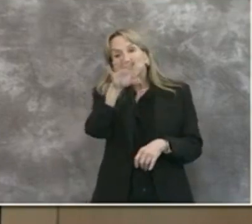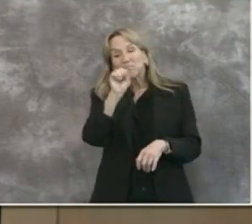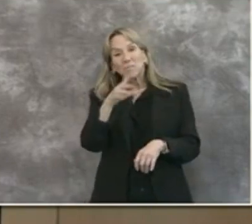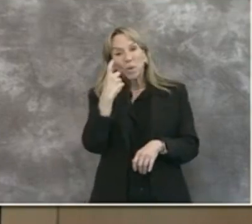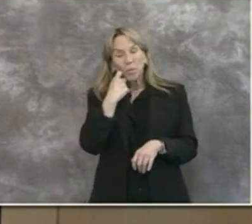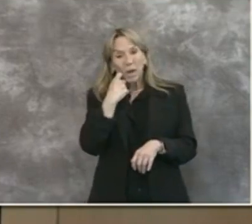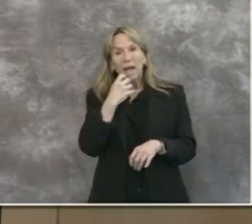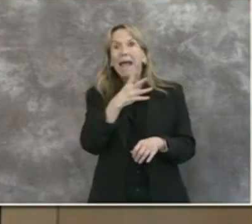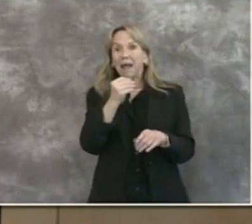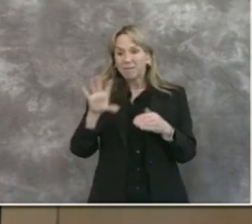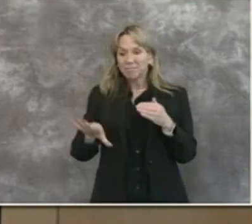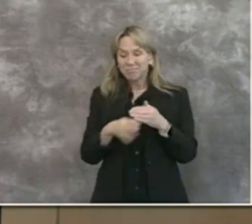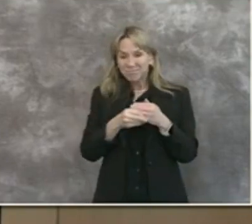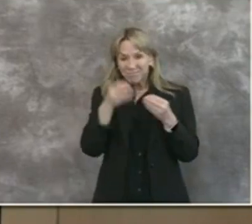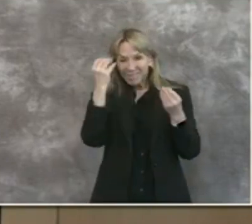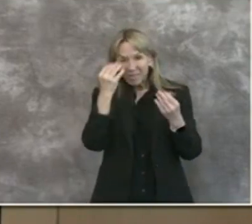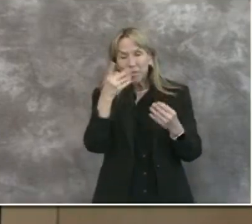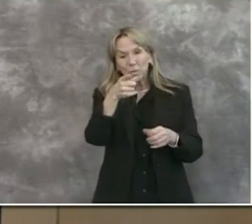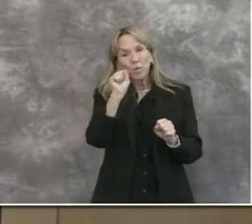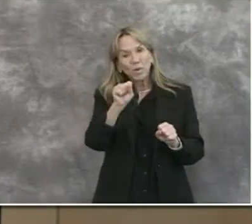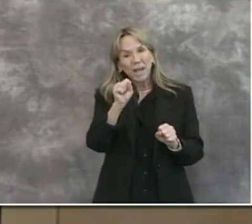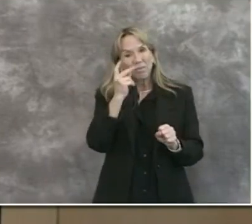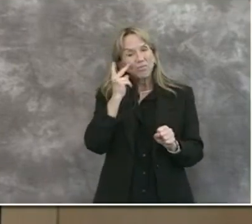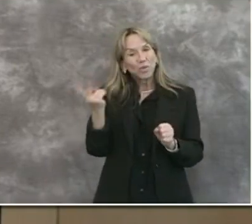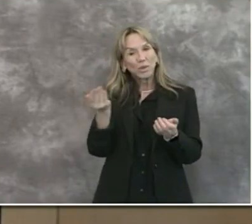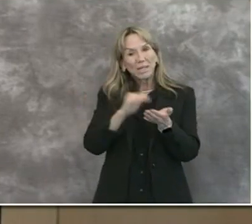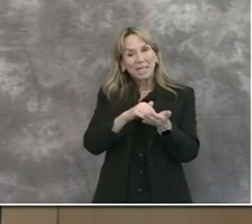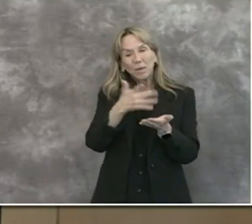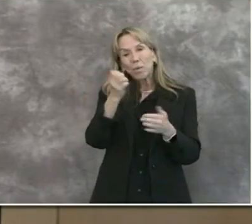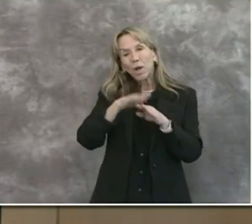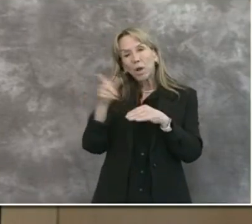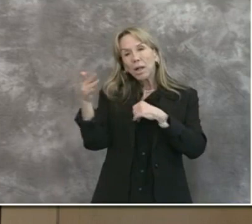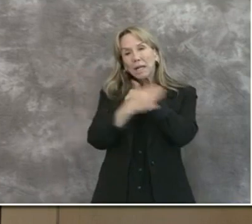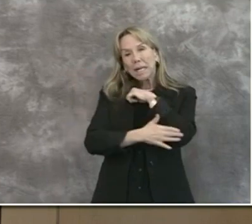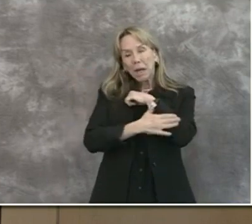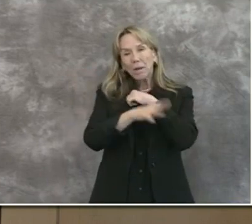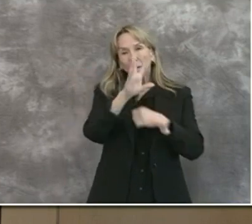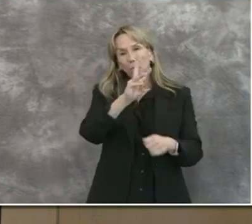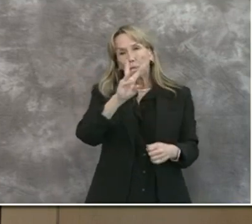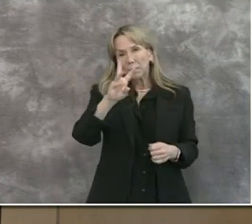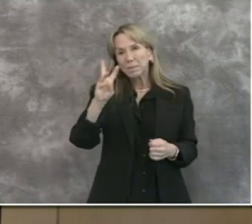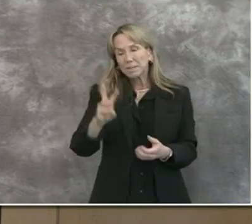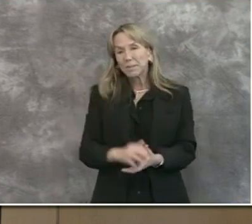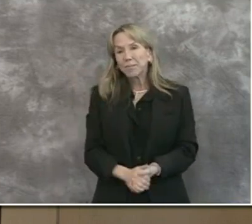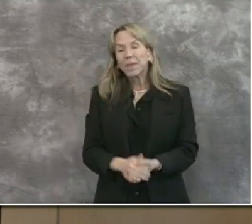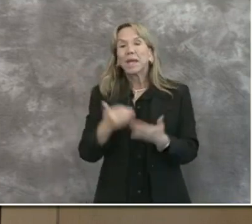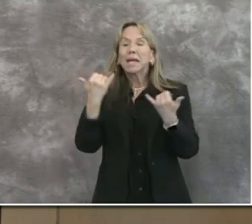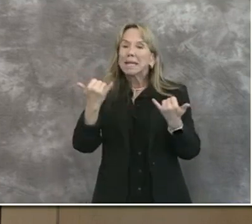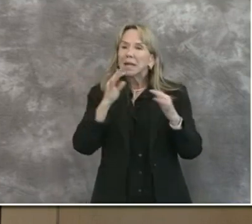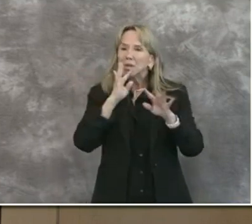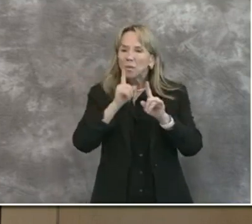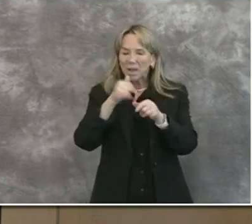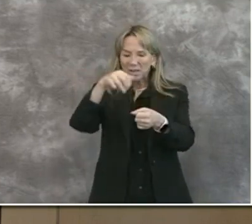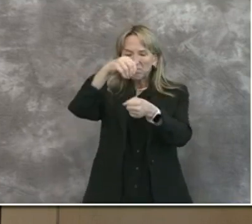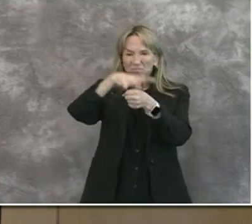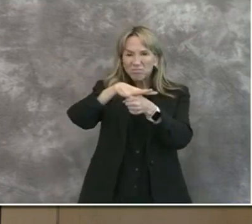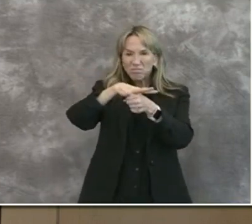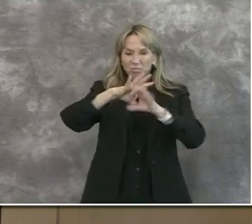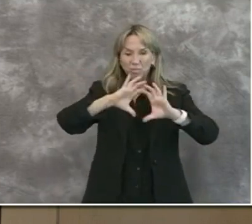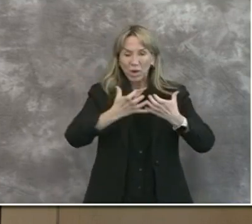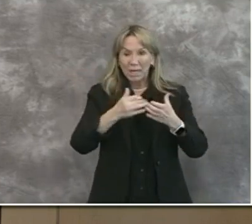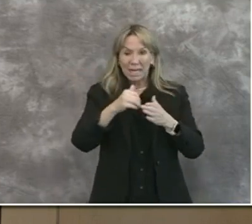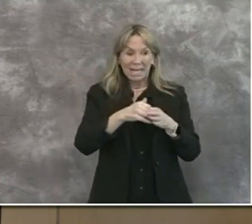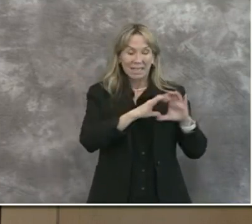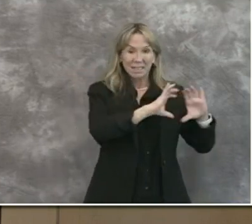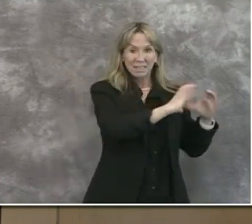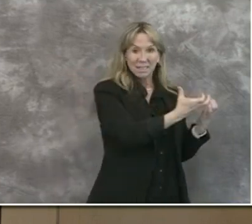and more can be found on our county's website. In regard to reported outbreaks in congregate and community settings, today